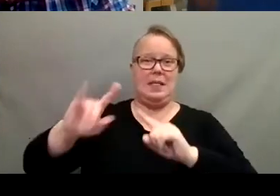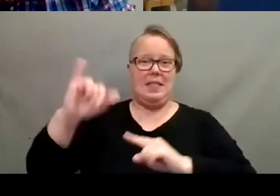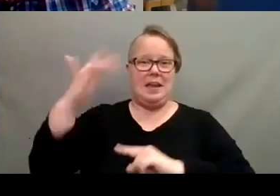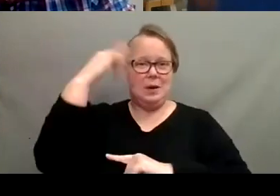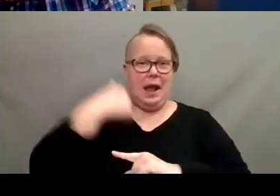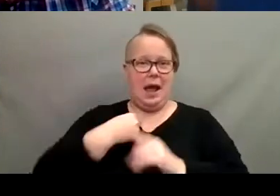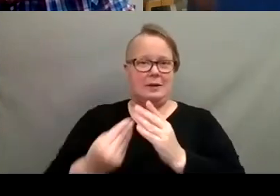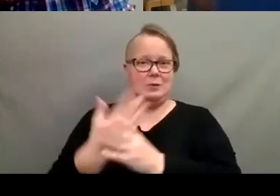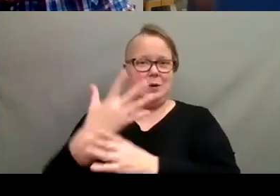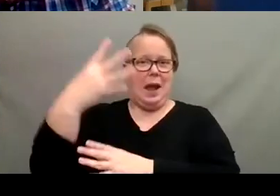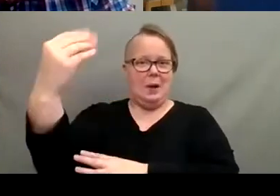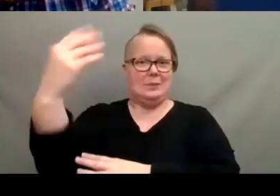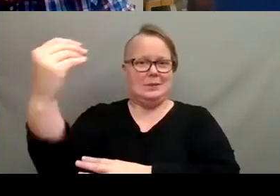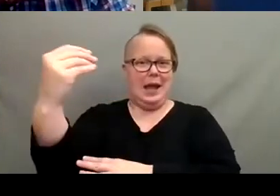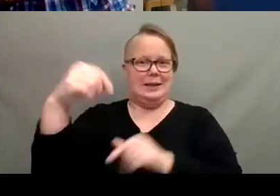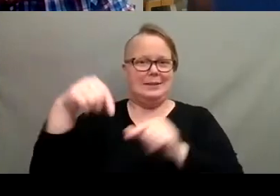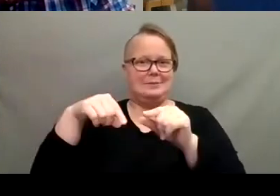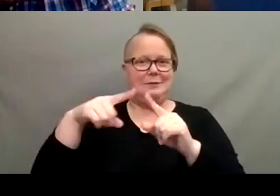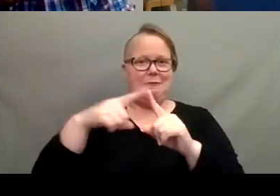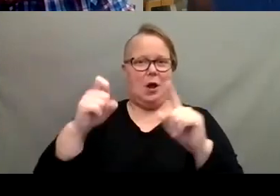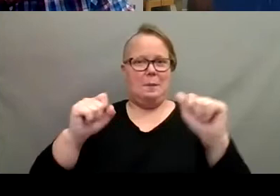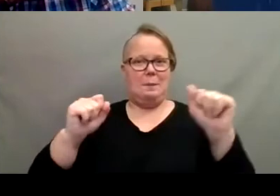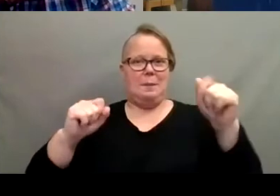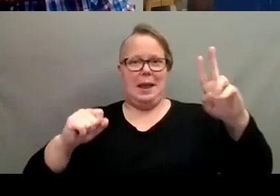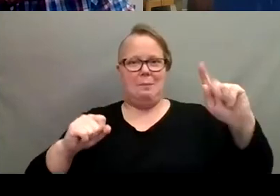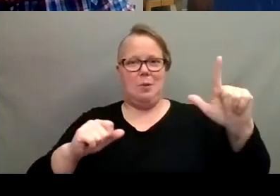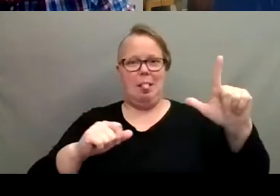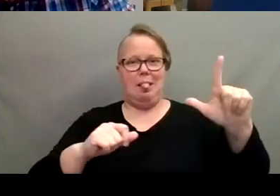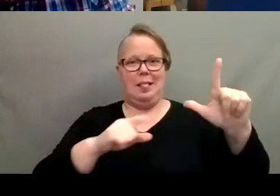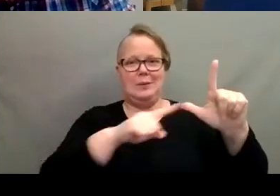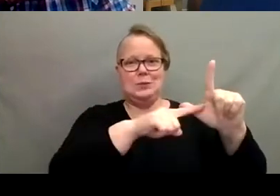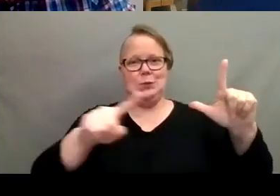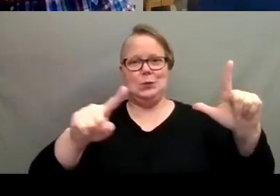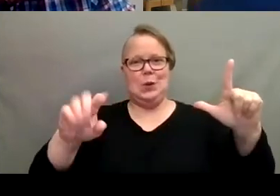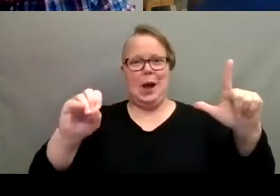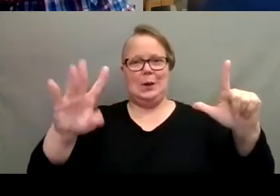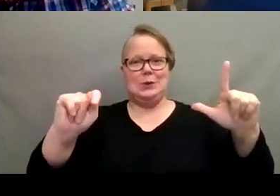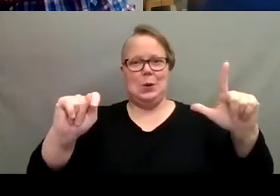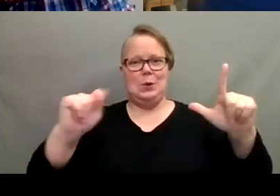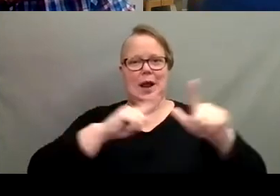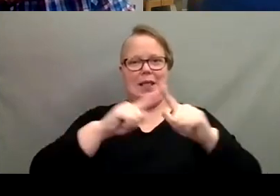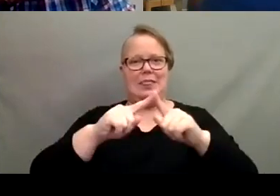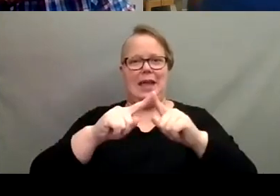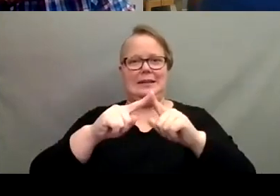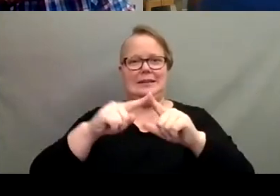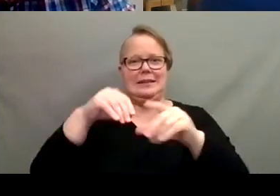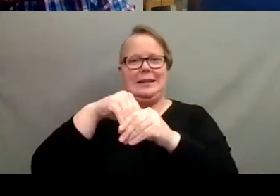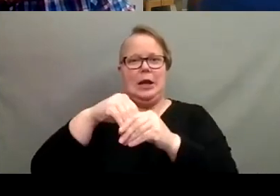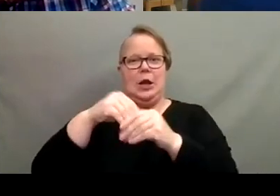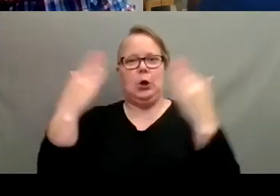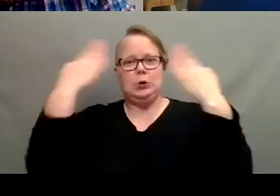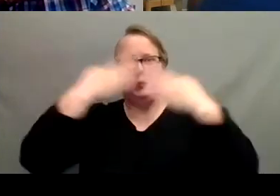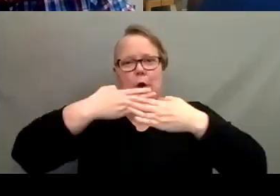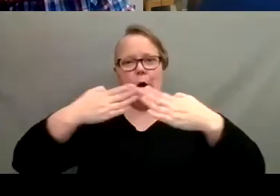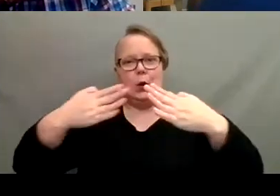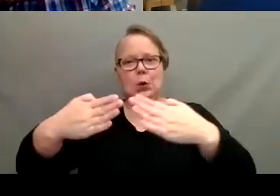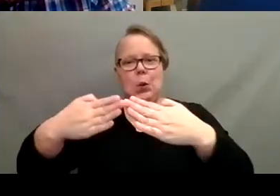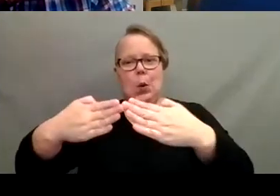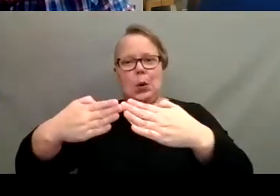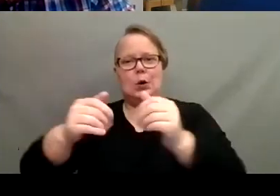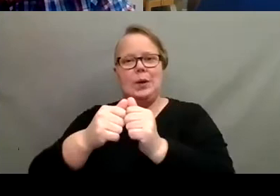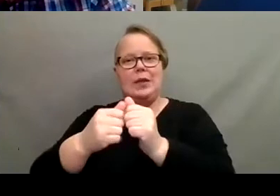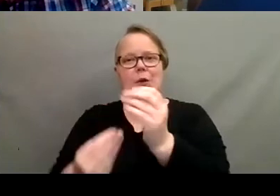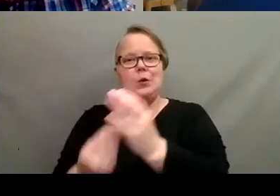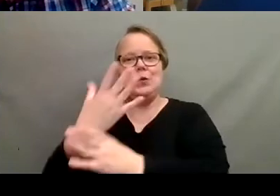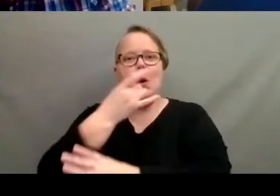basically all season from April to October and then stick them in a dark corner with some grow lights for the winter